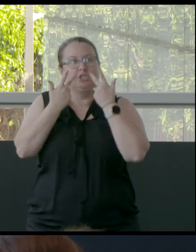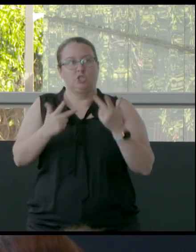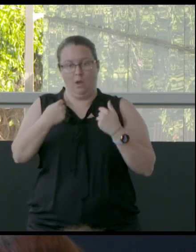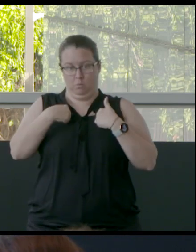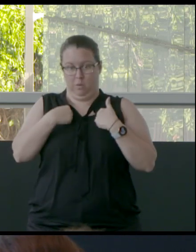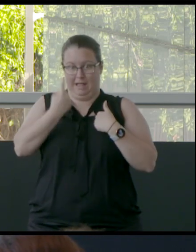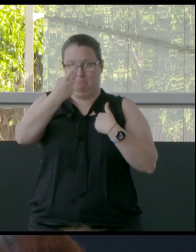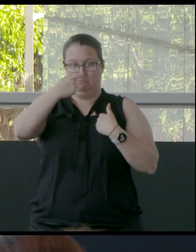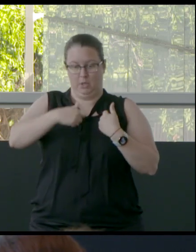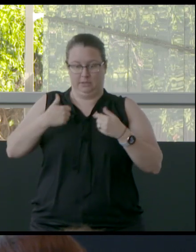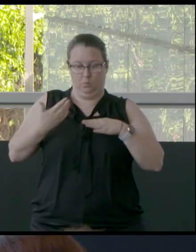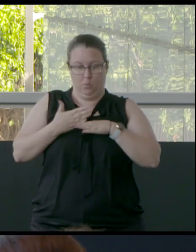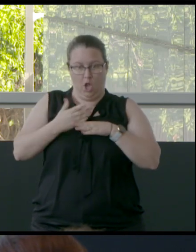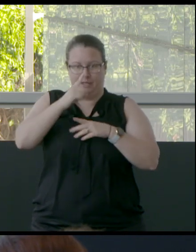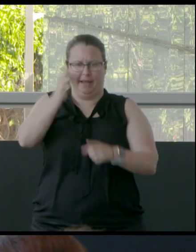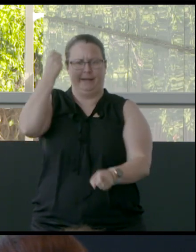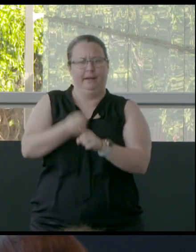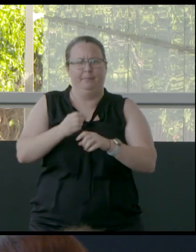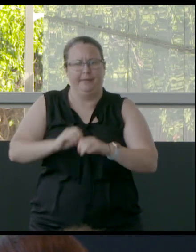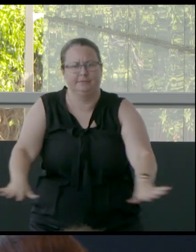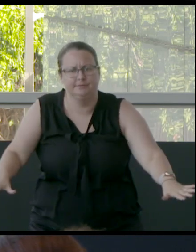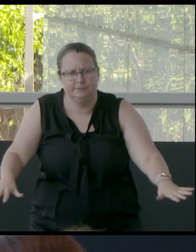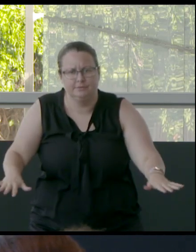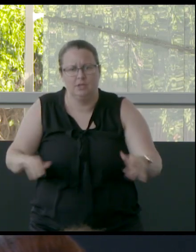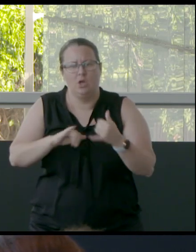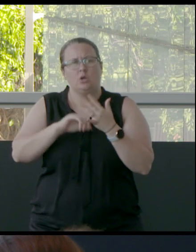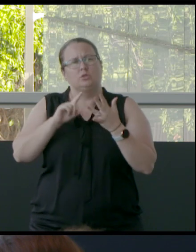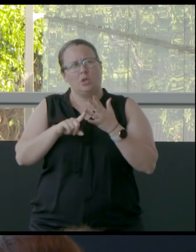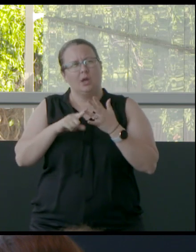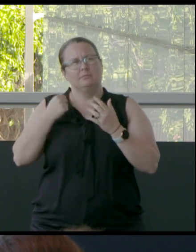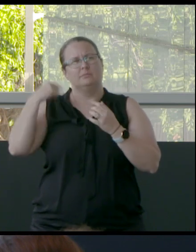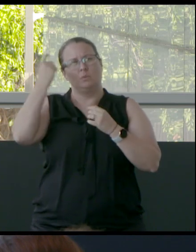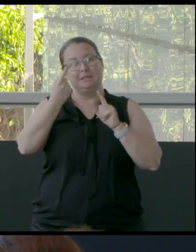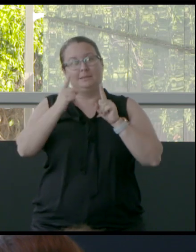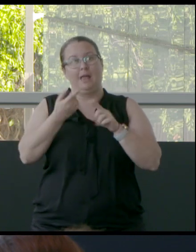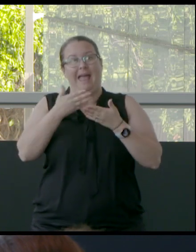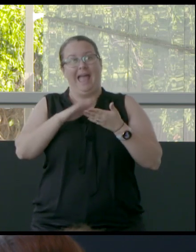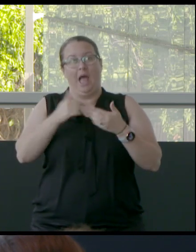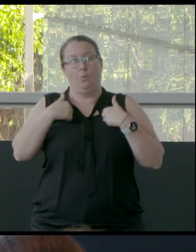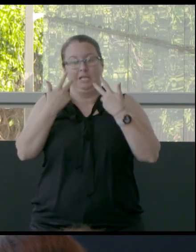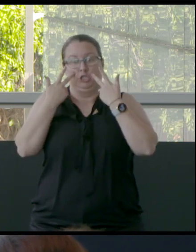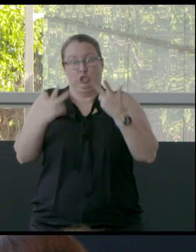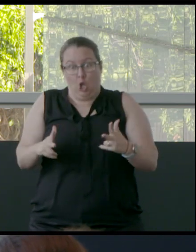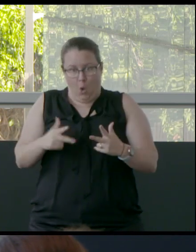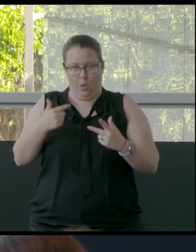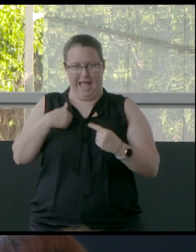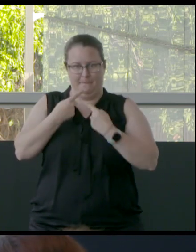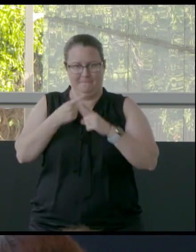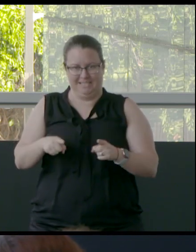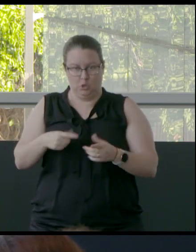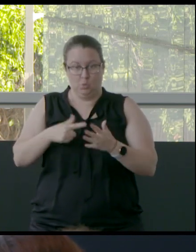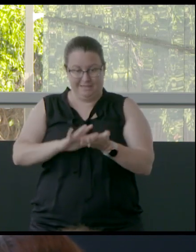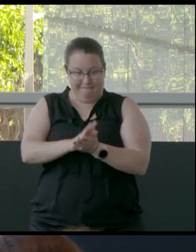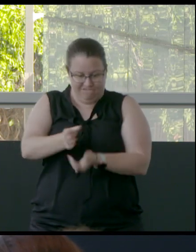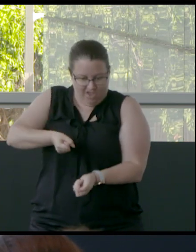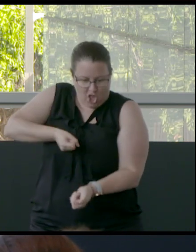consequences. Yes. But I do wonder sometimes, it's that thing about the message and the medium. I mean, it's